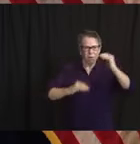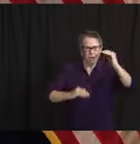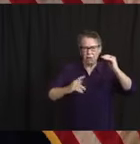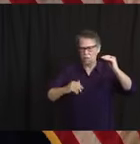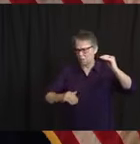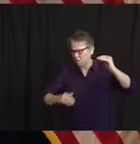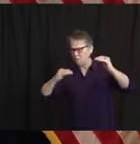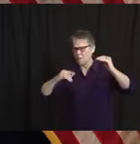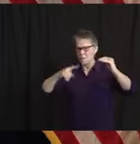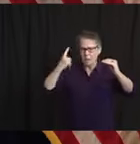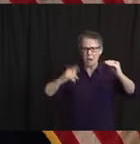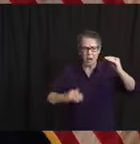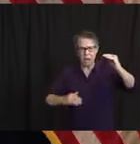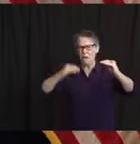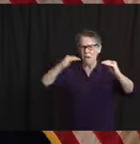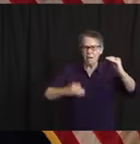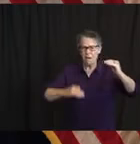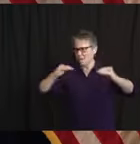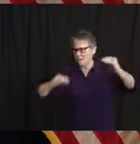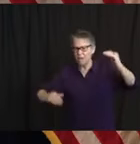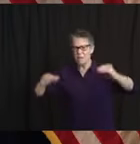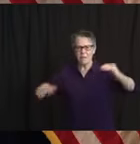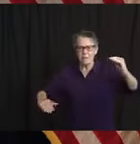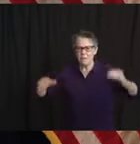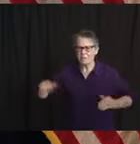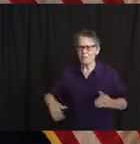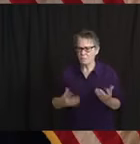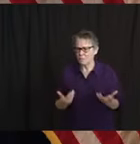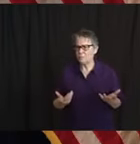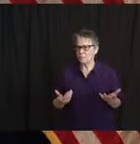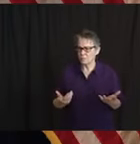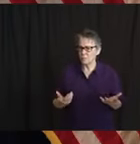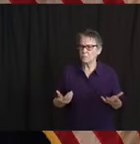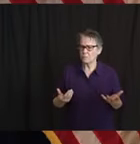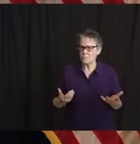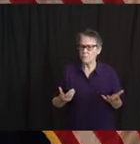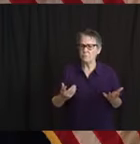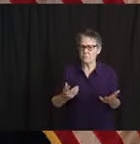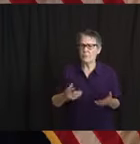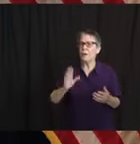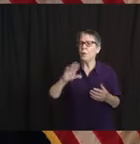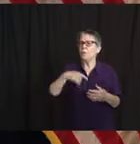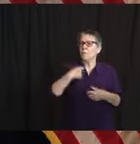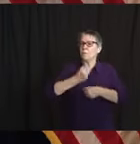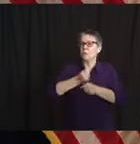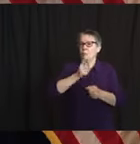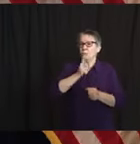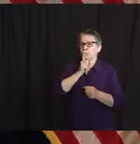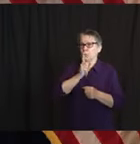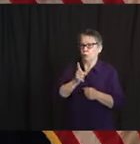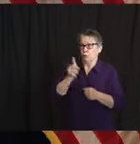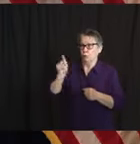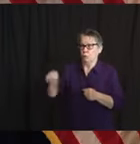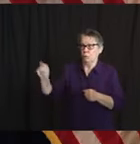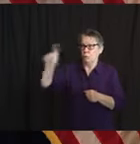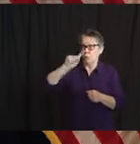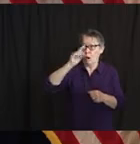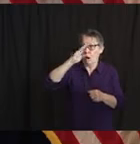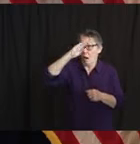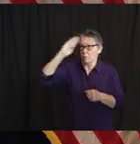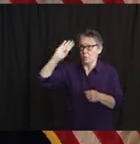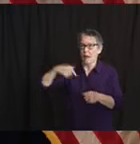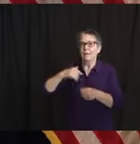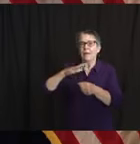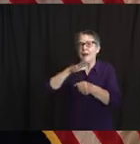beds like East Orange, where Judy and Pat and I toured, I was on this morning with someone getting